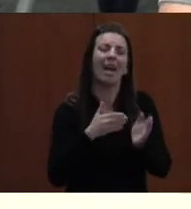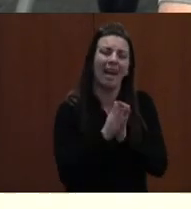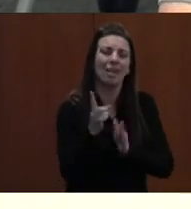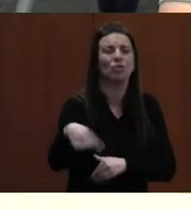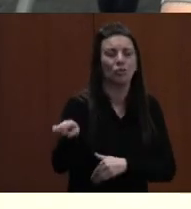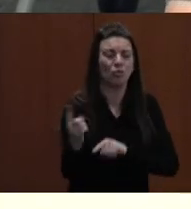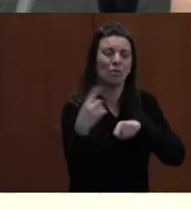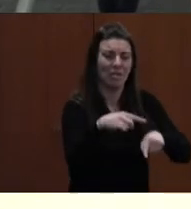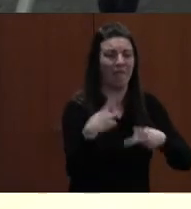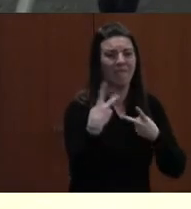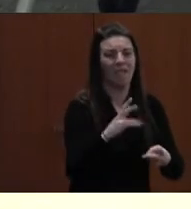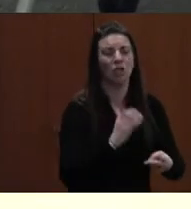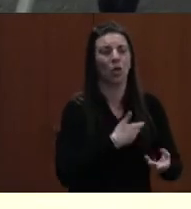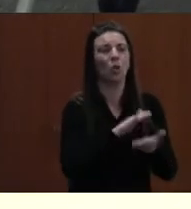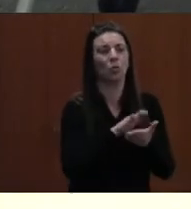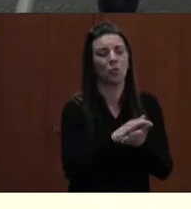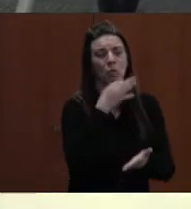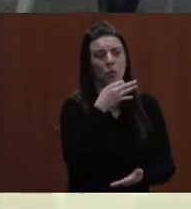to visit our school.